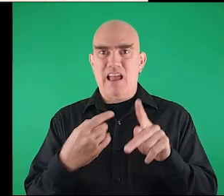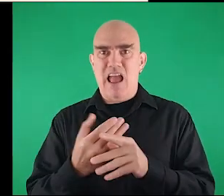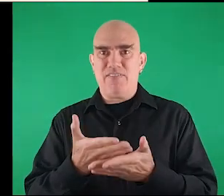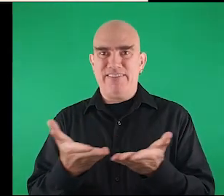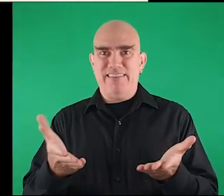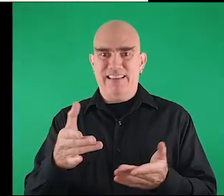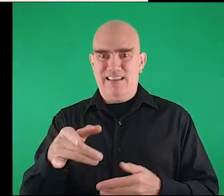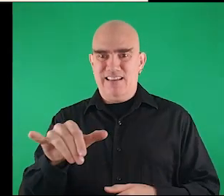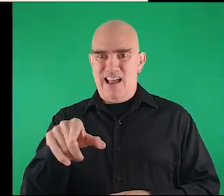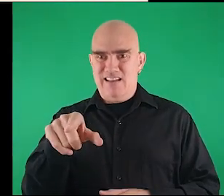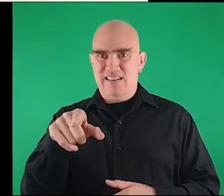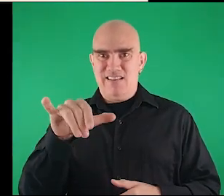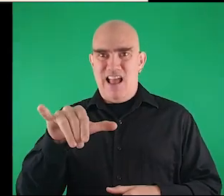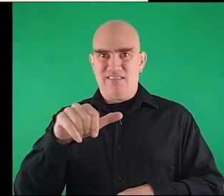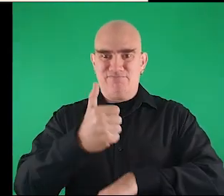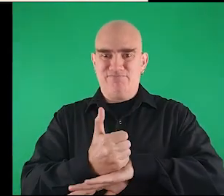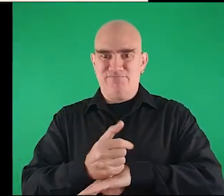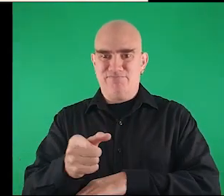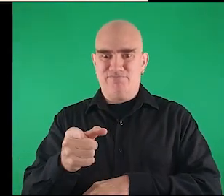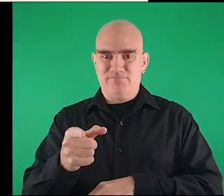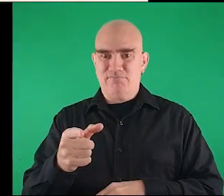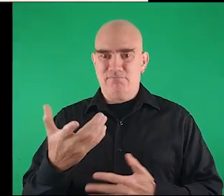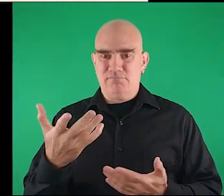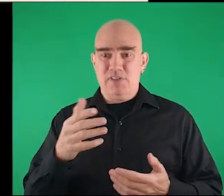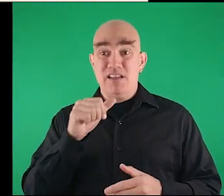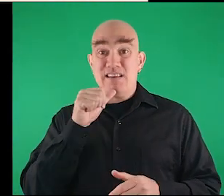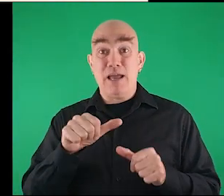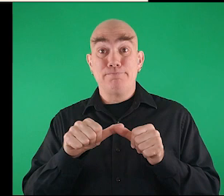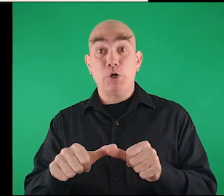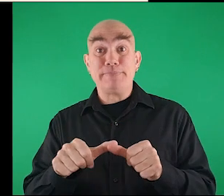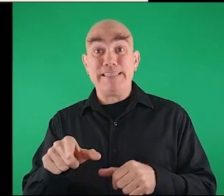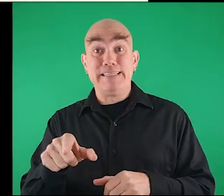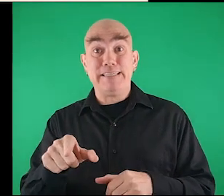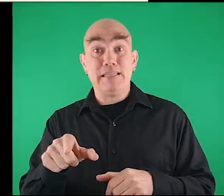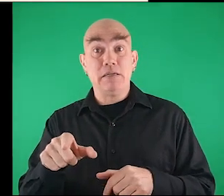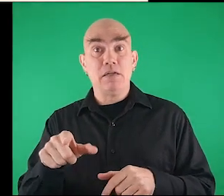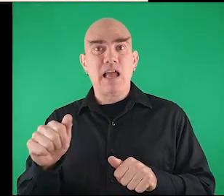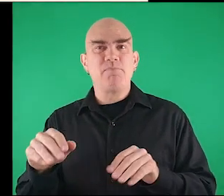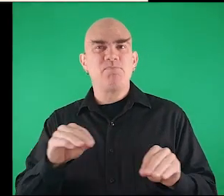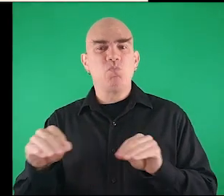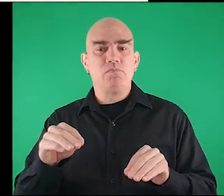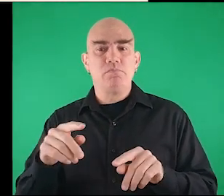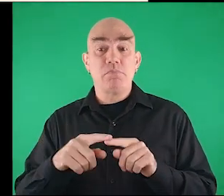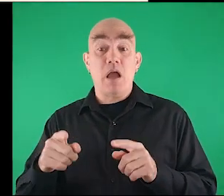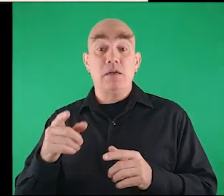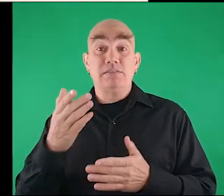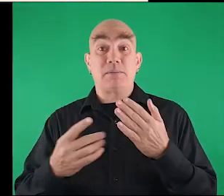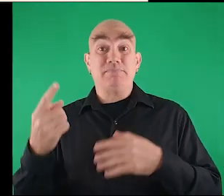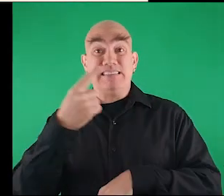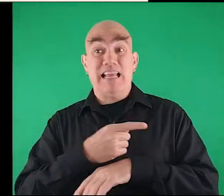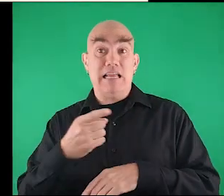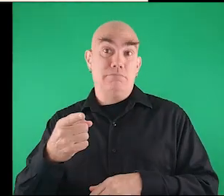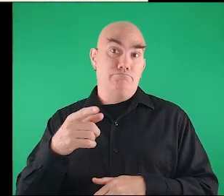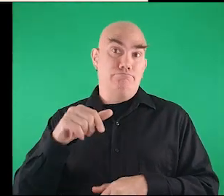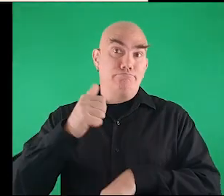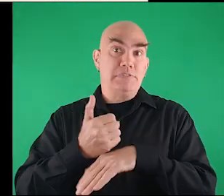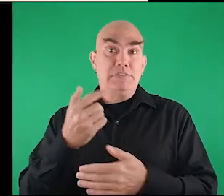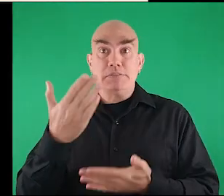a contraction that down not permanent because they start